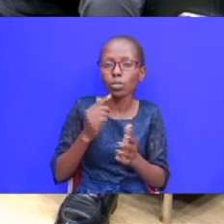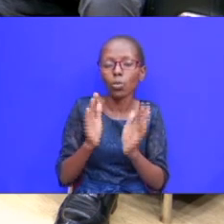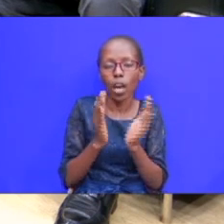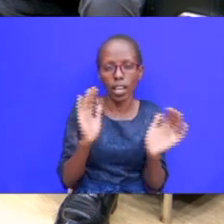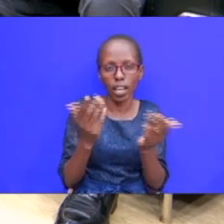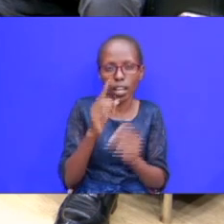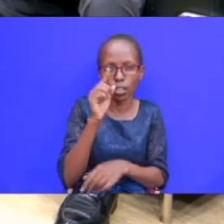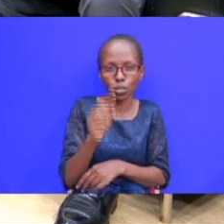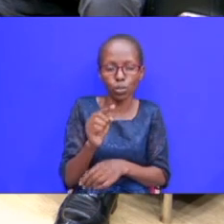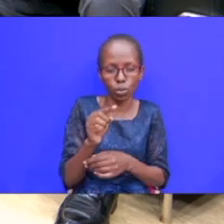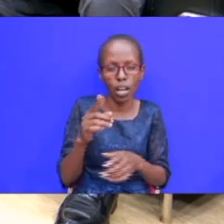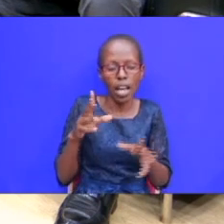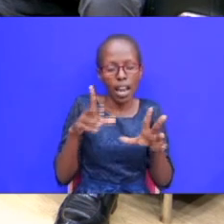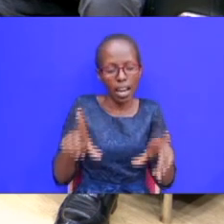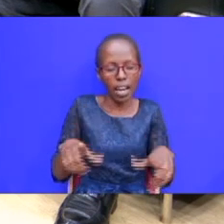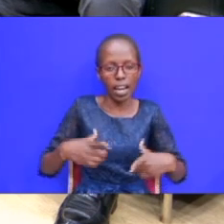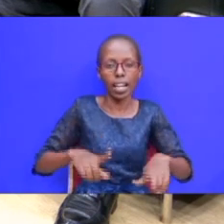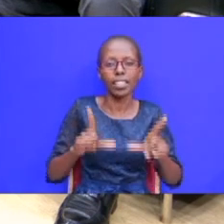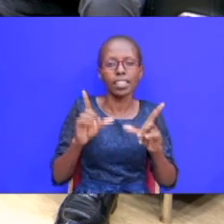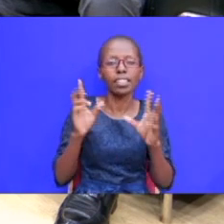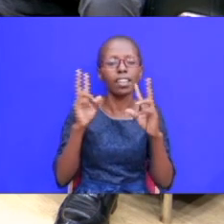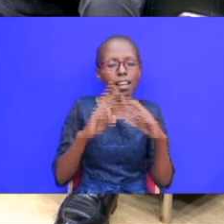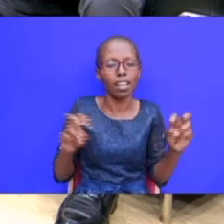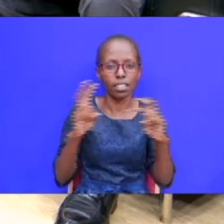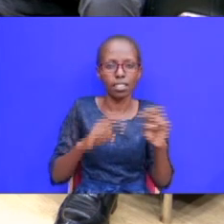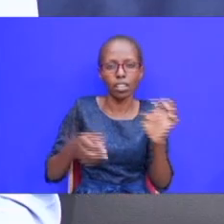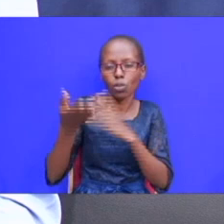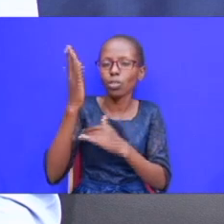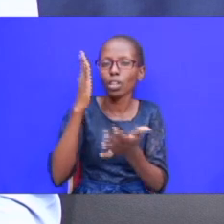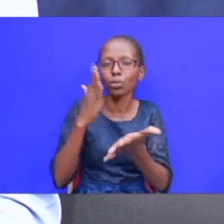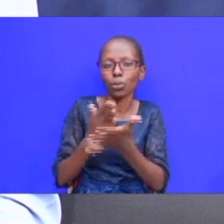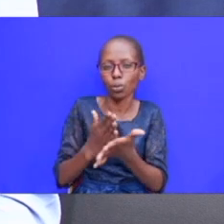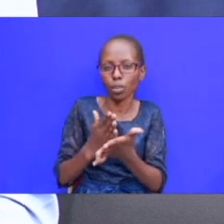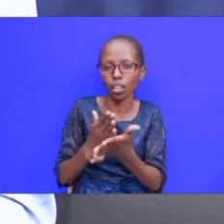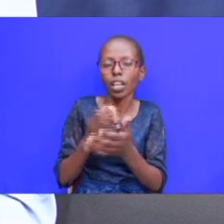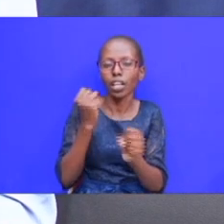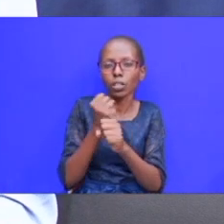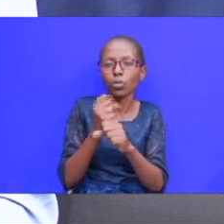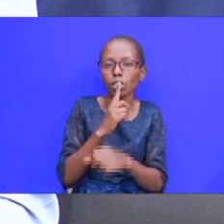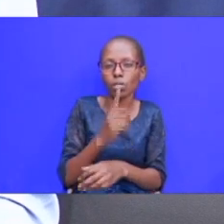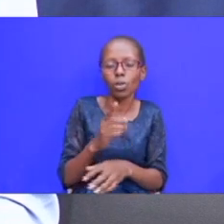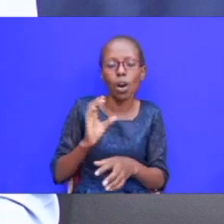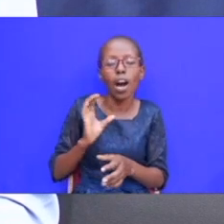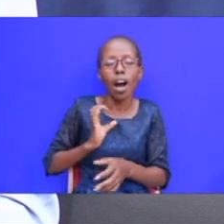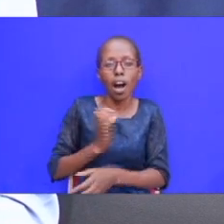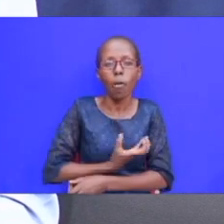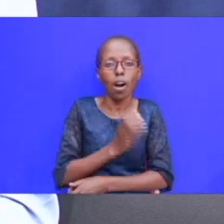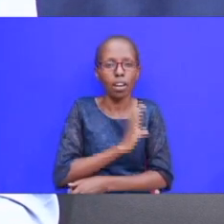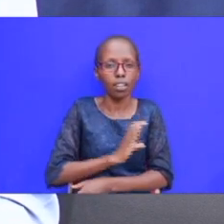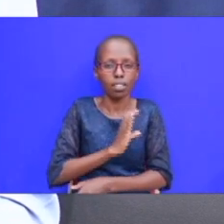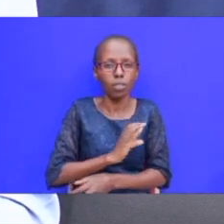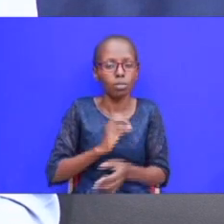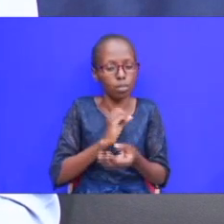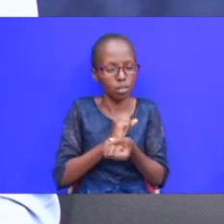now that let us seek god with honesty and when you do so our characters will be transformed and so we'll